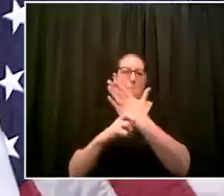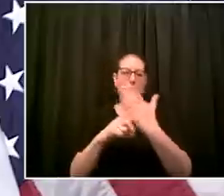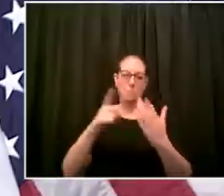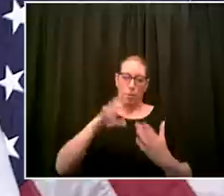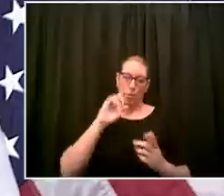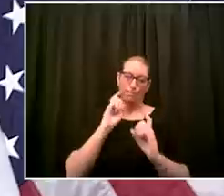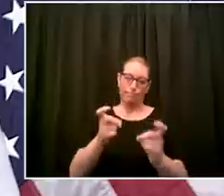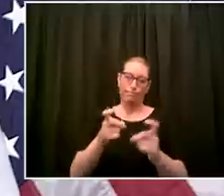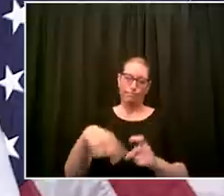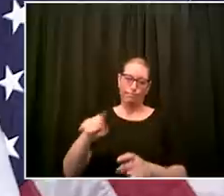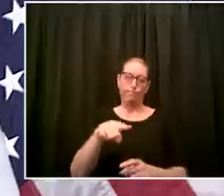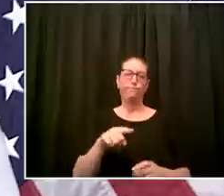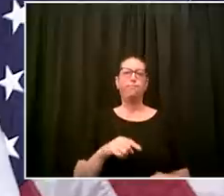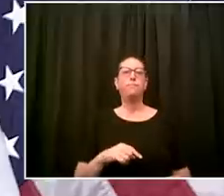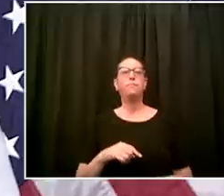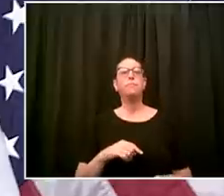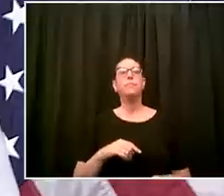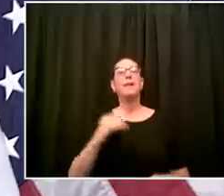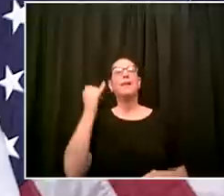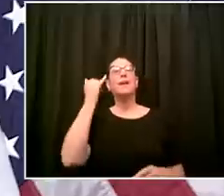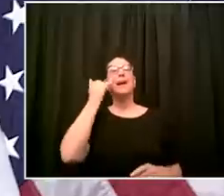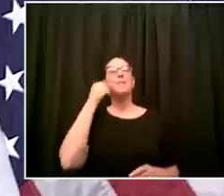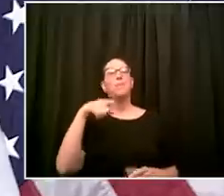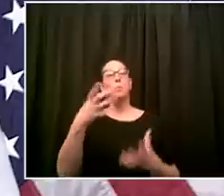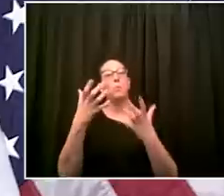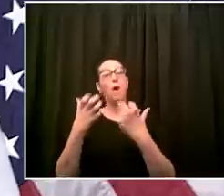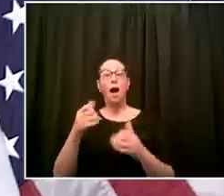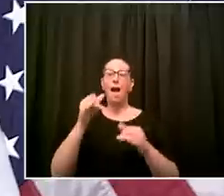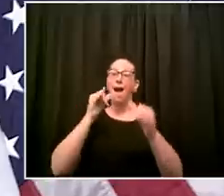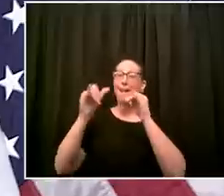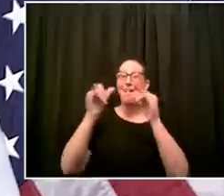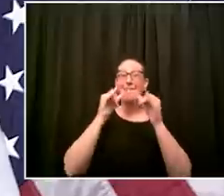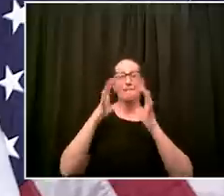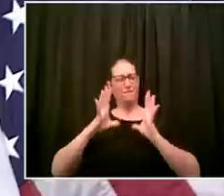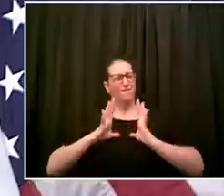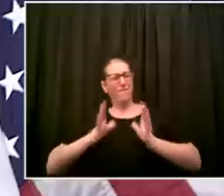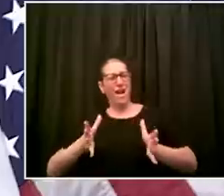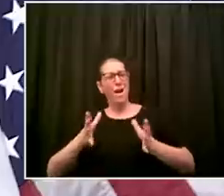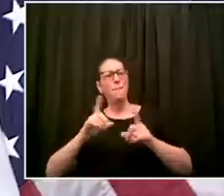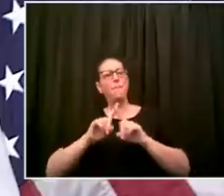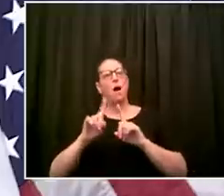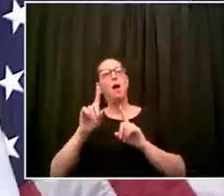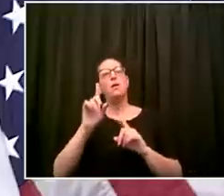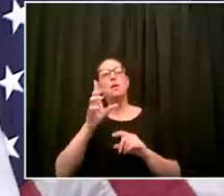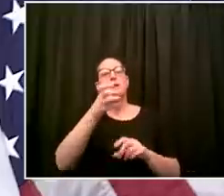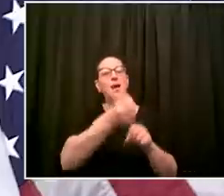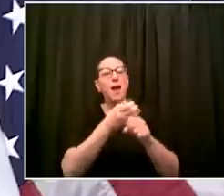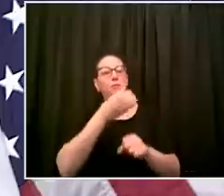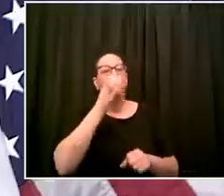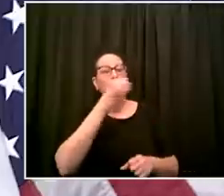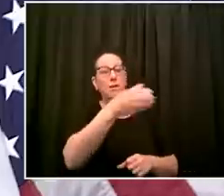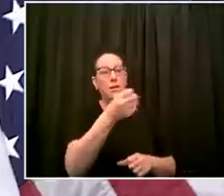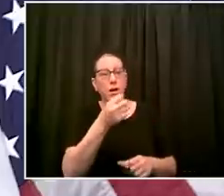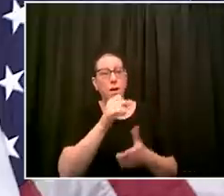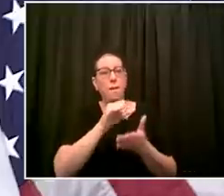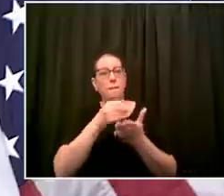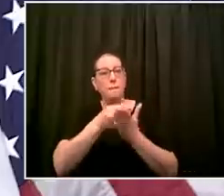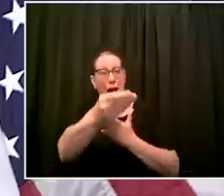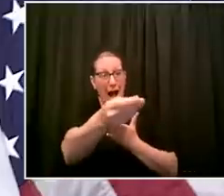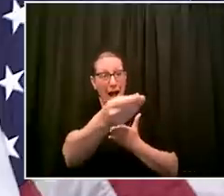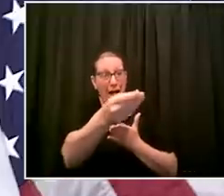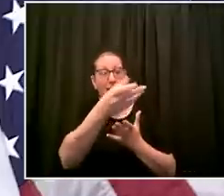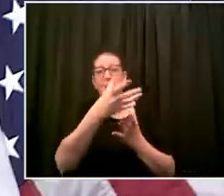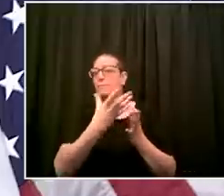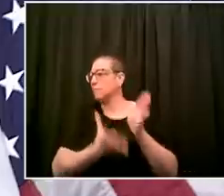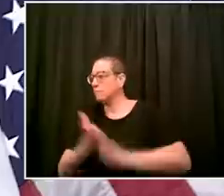to go drink get your drink go home but do not allow gatherings to occur because it's it's not safe